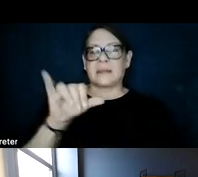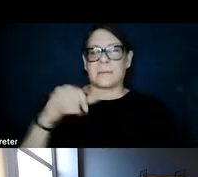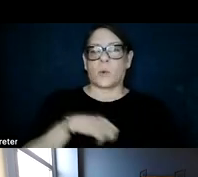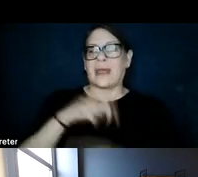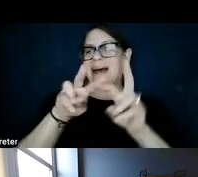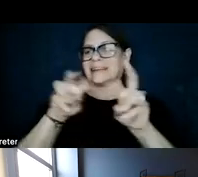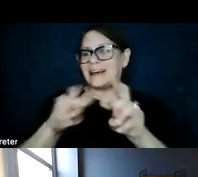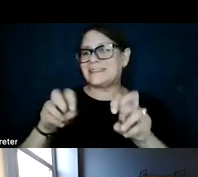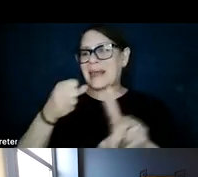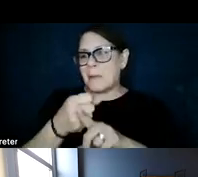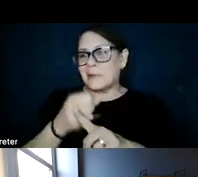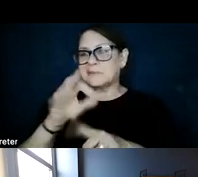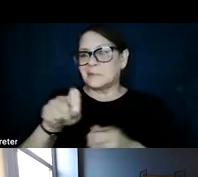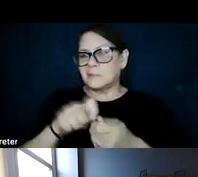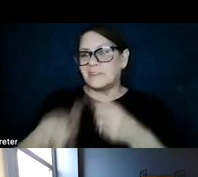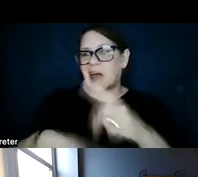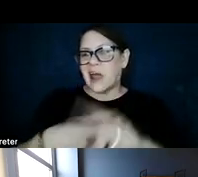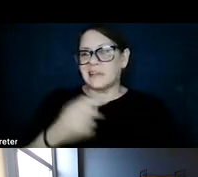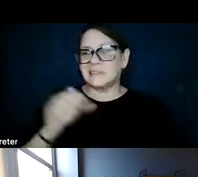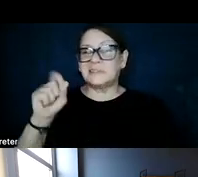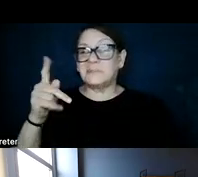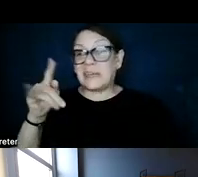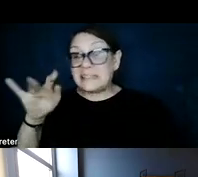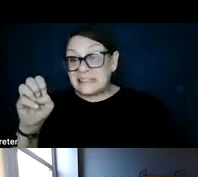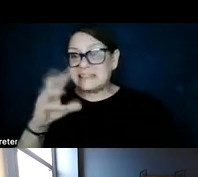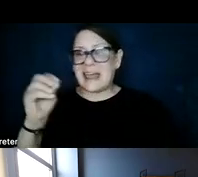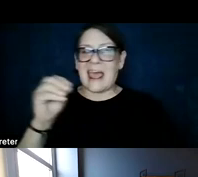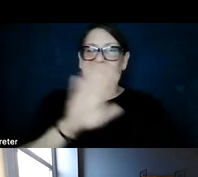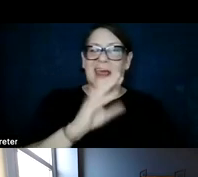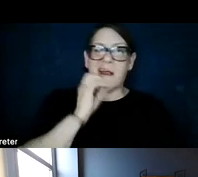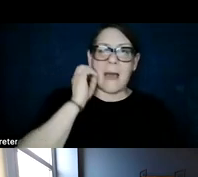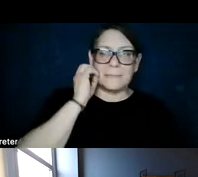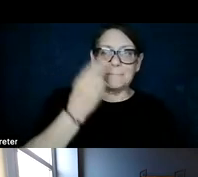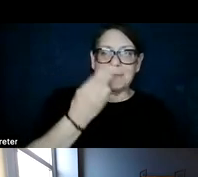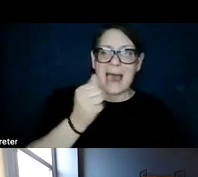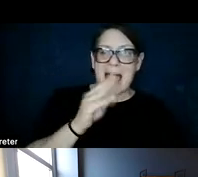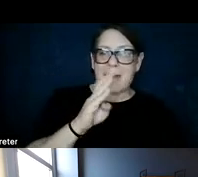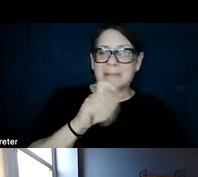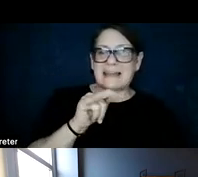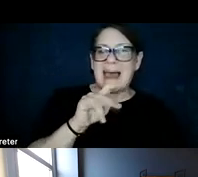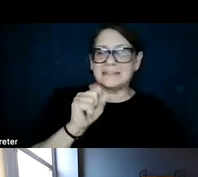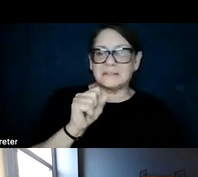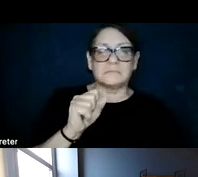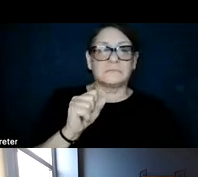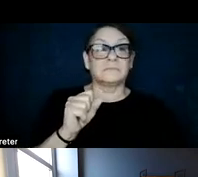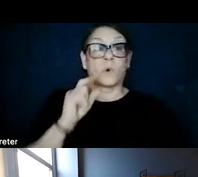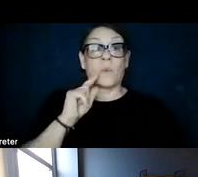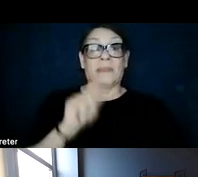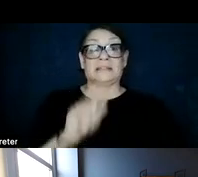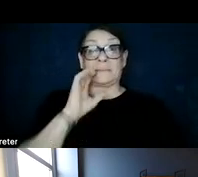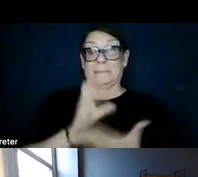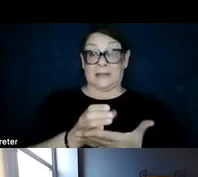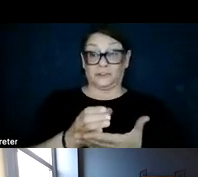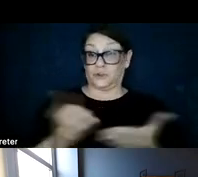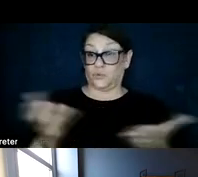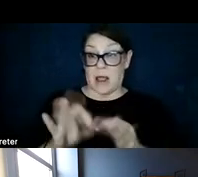the impact on particular types of species and habitats. The big takeaway from this slide in this figure is